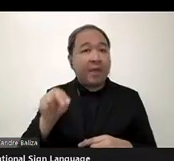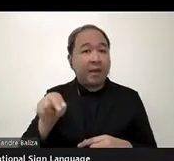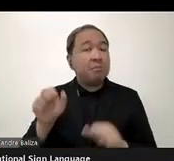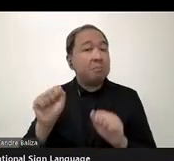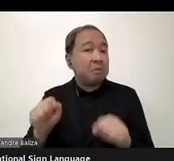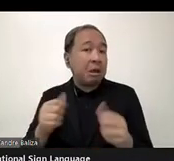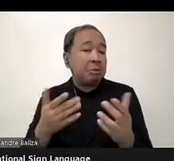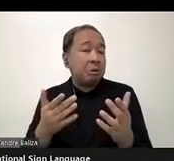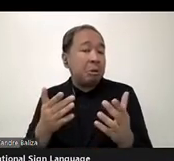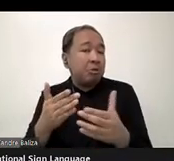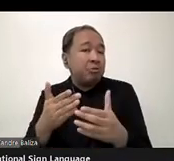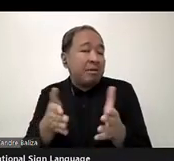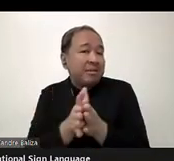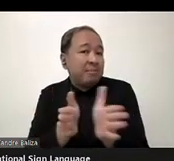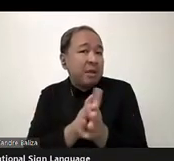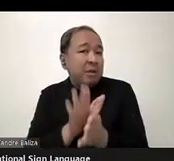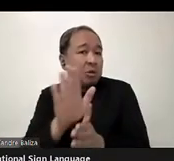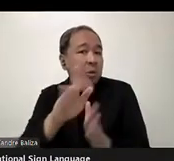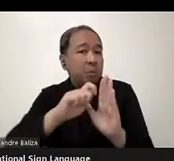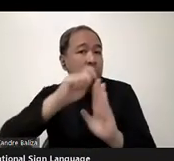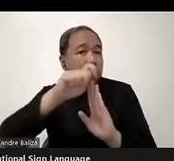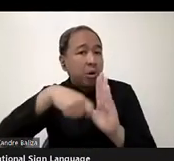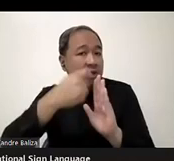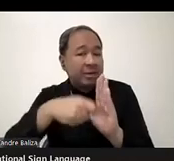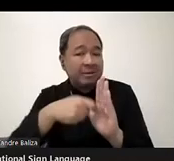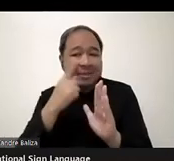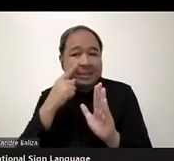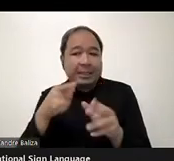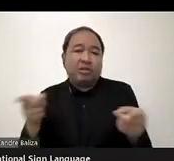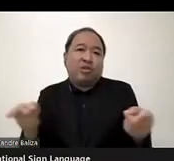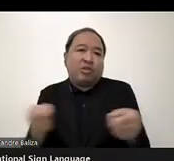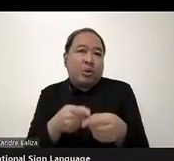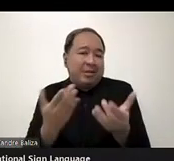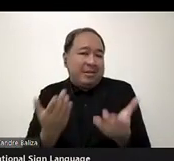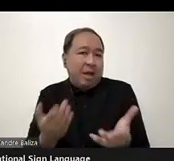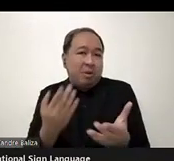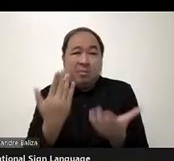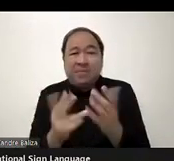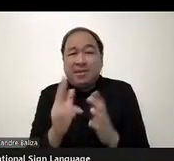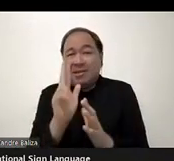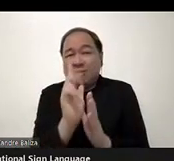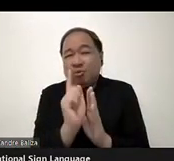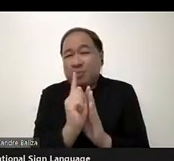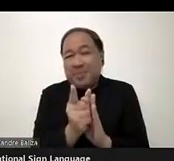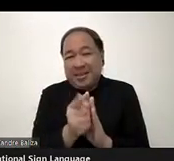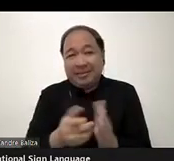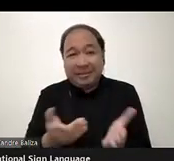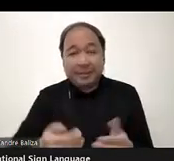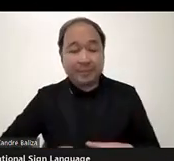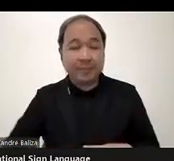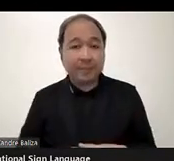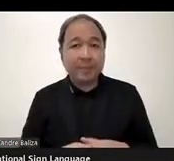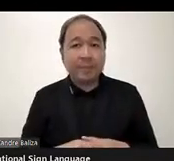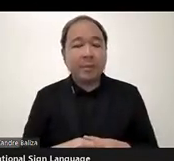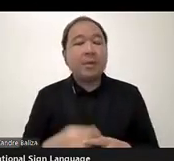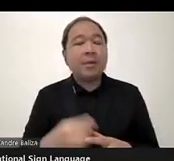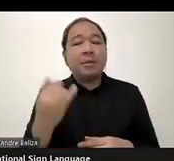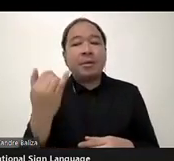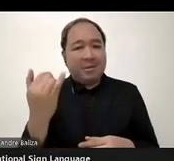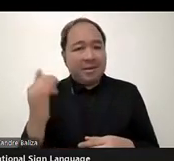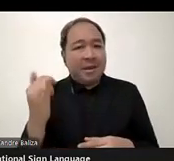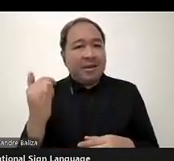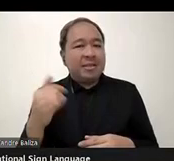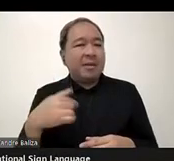with us with very brief time, three minutes, say? Thank you. Yes, just a couple of comments. Thank you for the